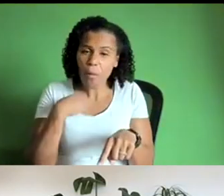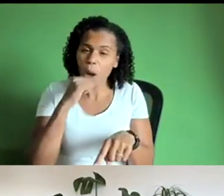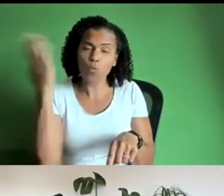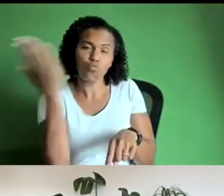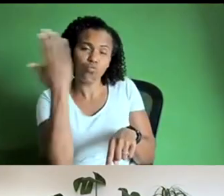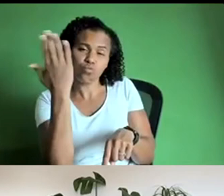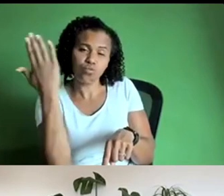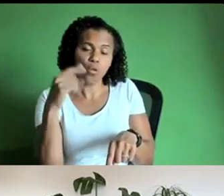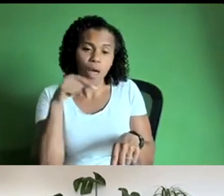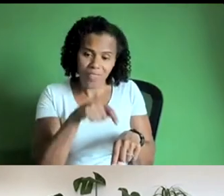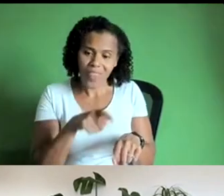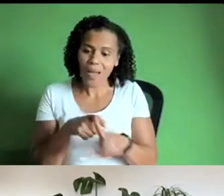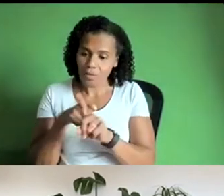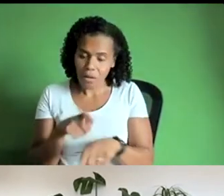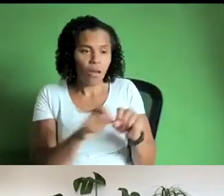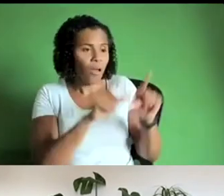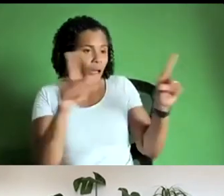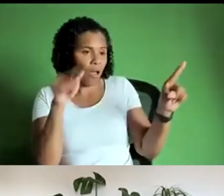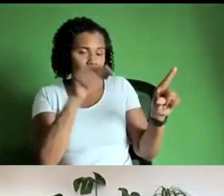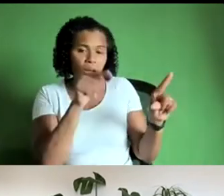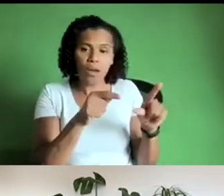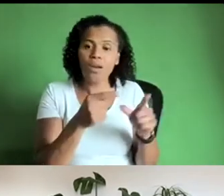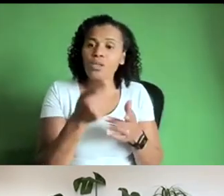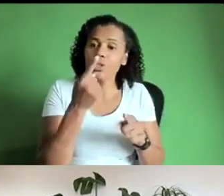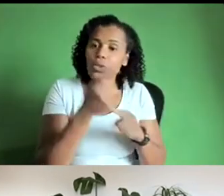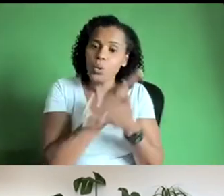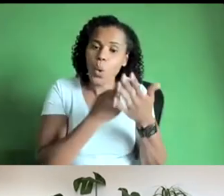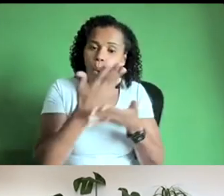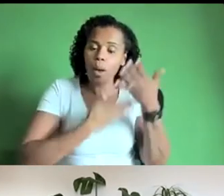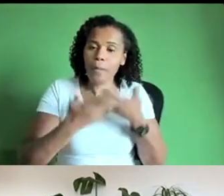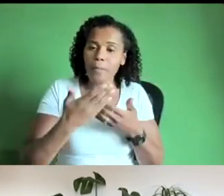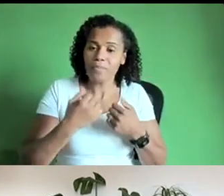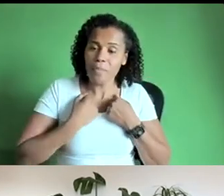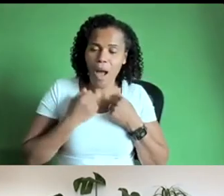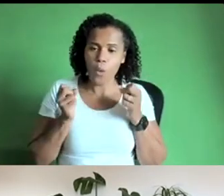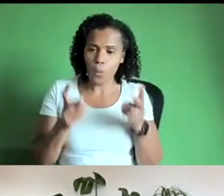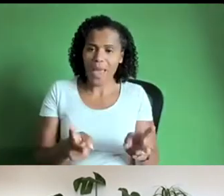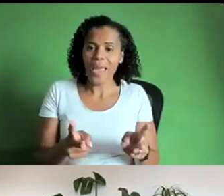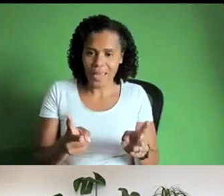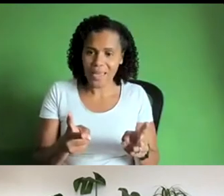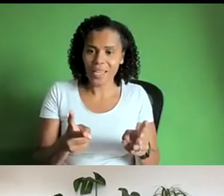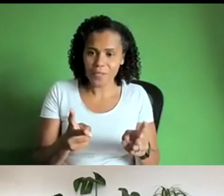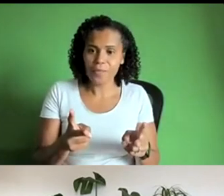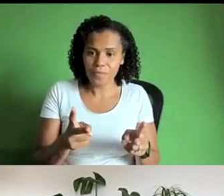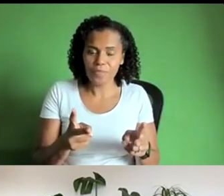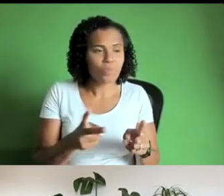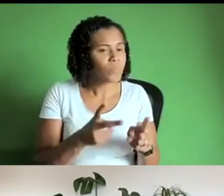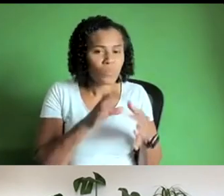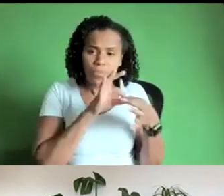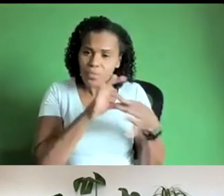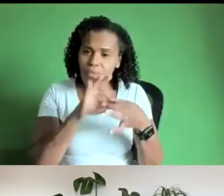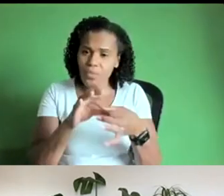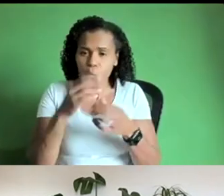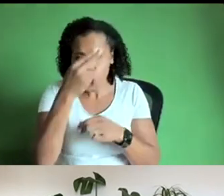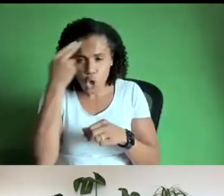approach and my research findings about working across neurological types to level the playing